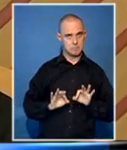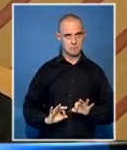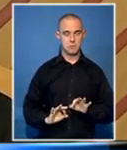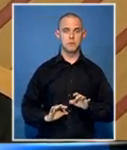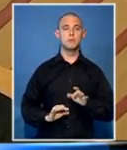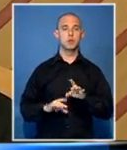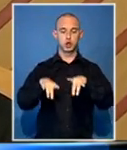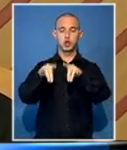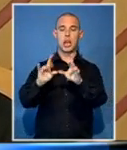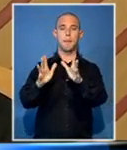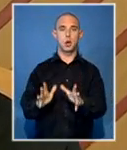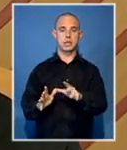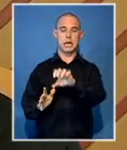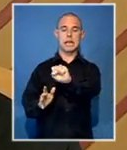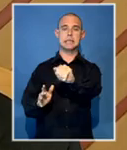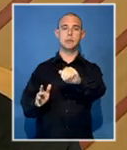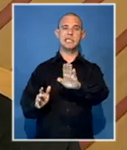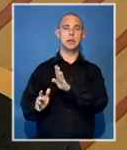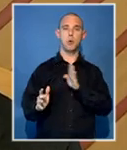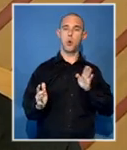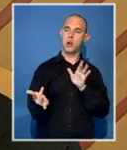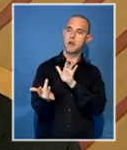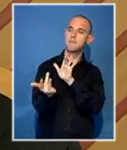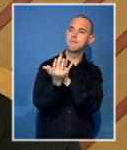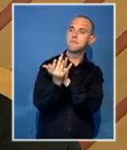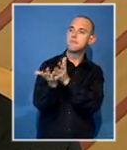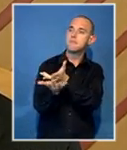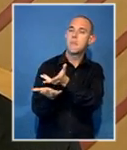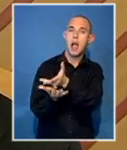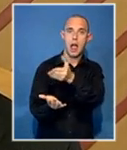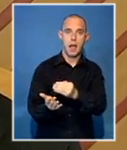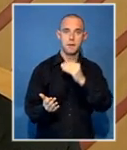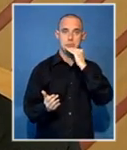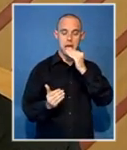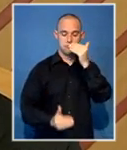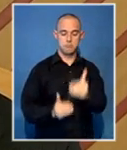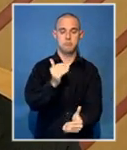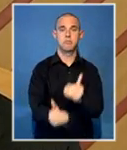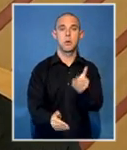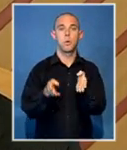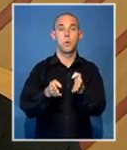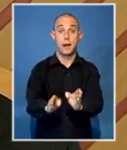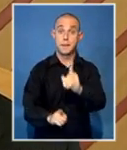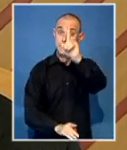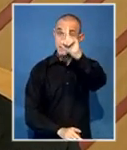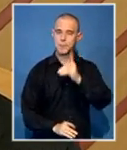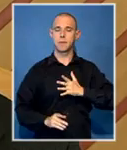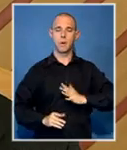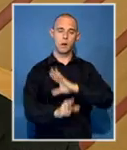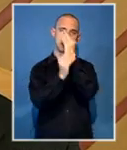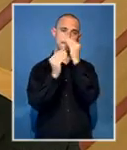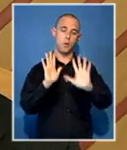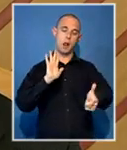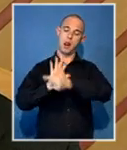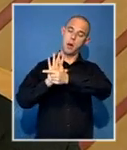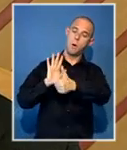and we're on course. But we should stress that in terms of the legislation and the norms and principles of